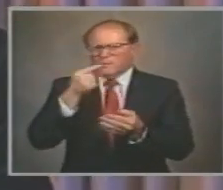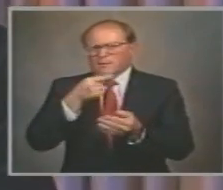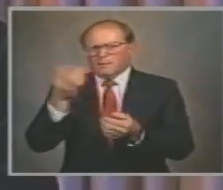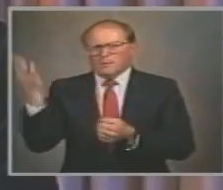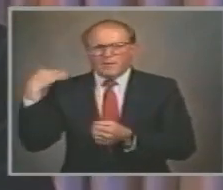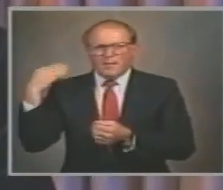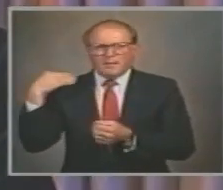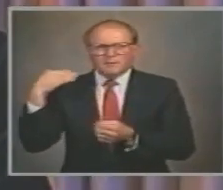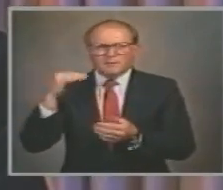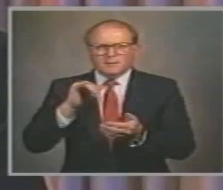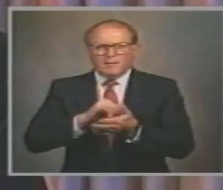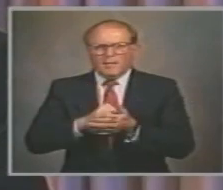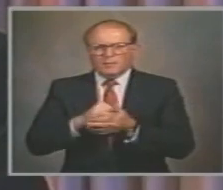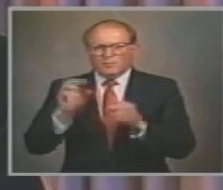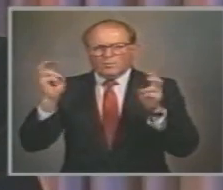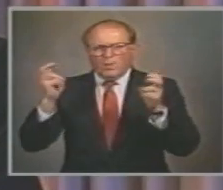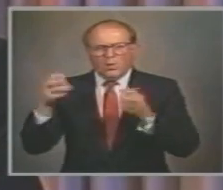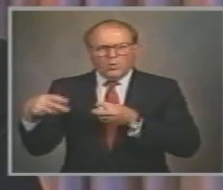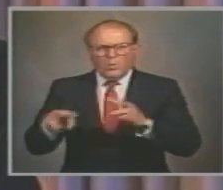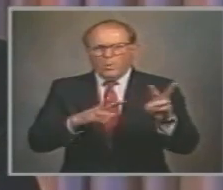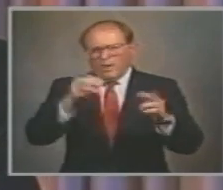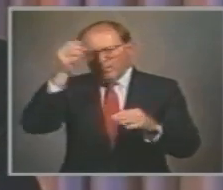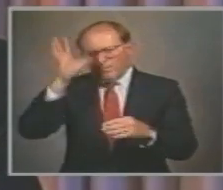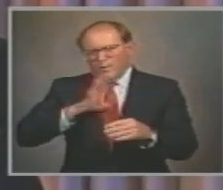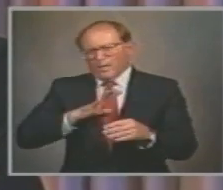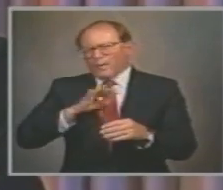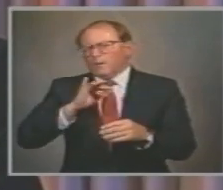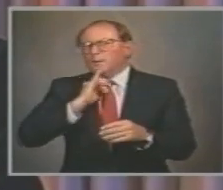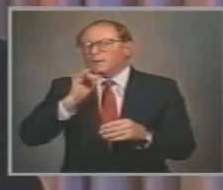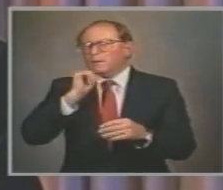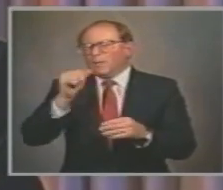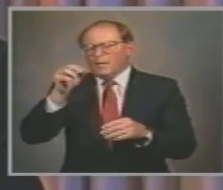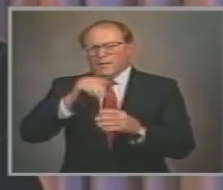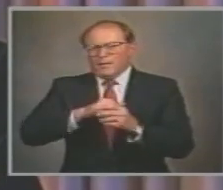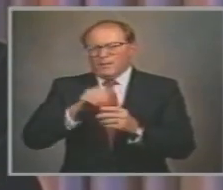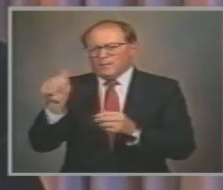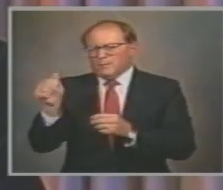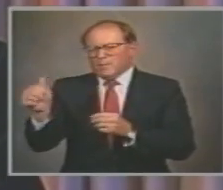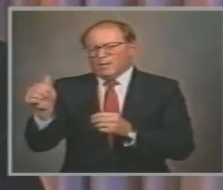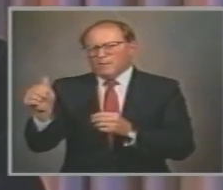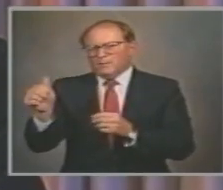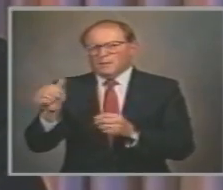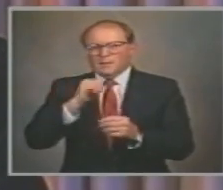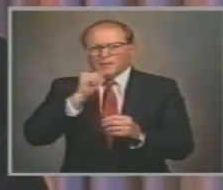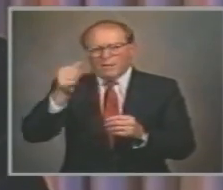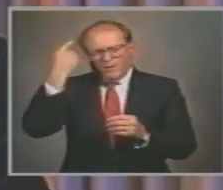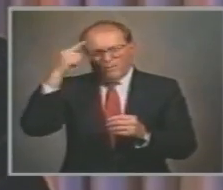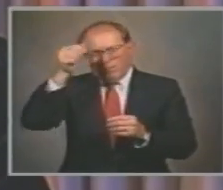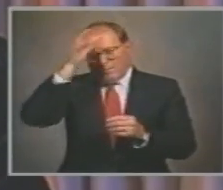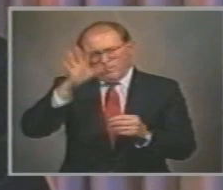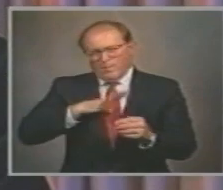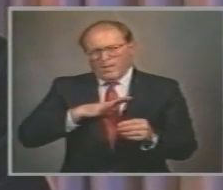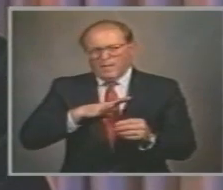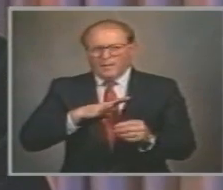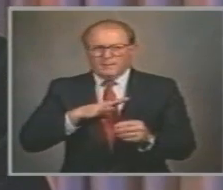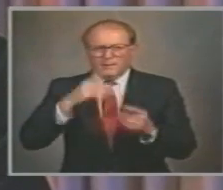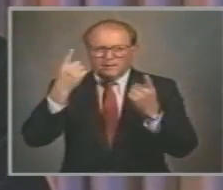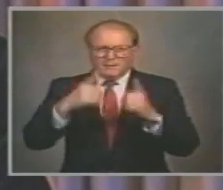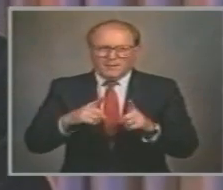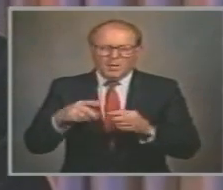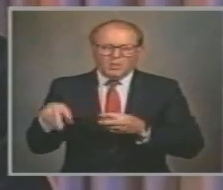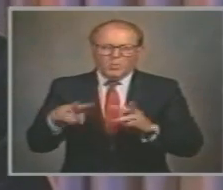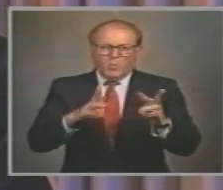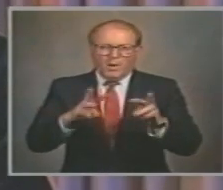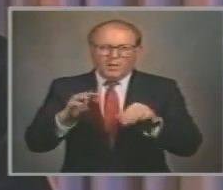The way of man Is not in himself It is not in man That walks to direct his steps Jeremiah